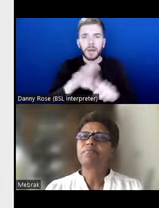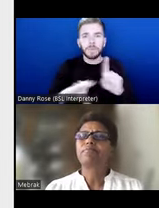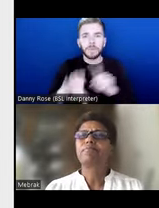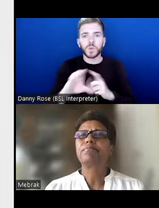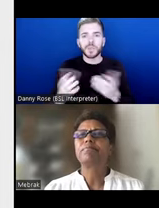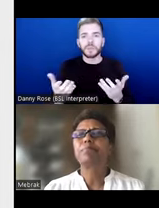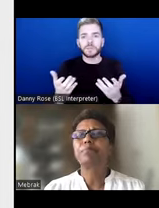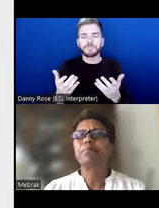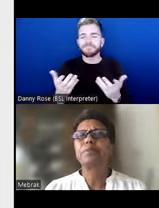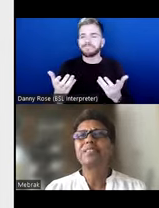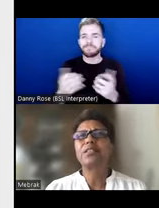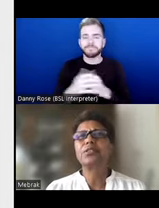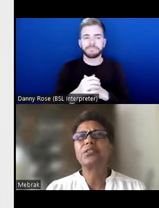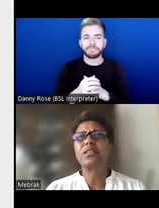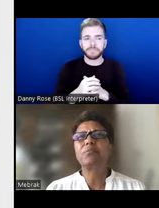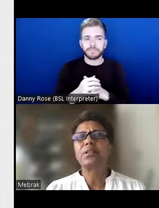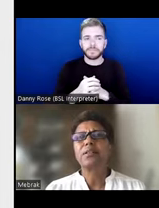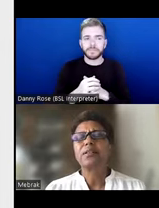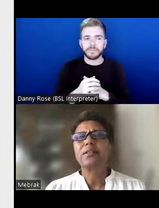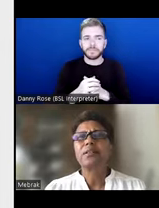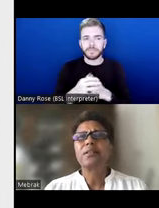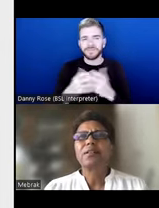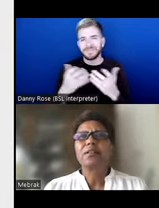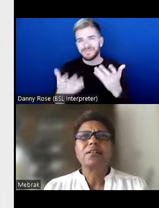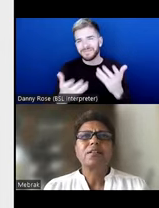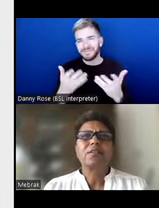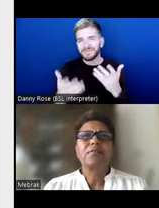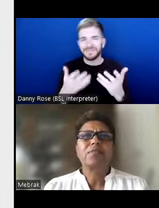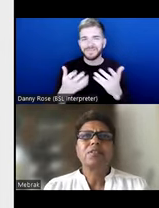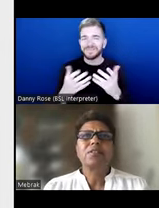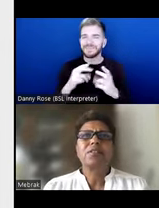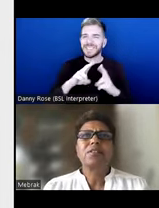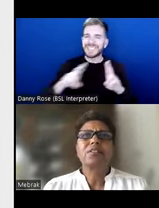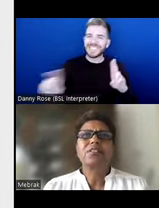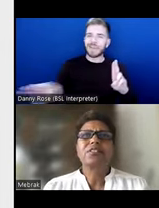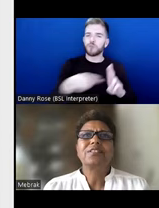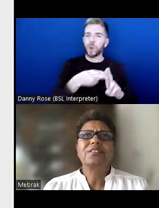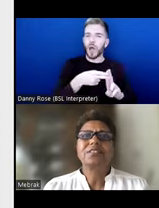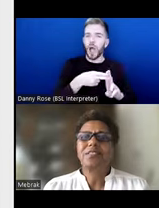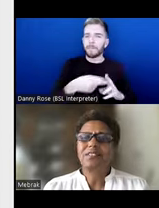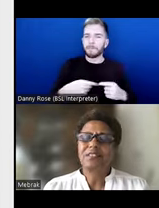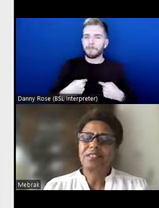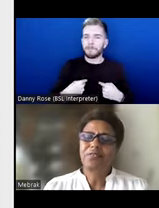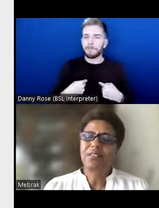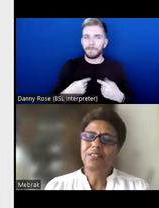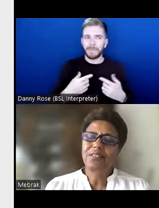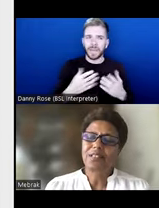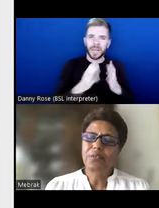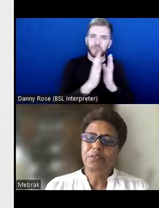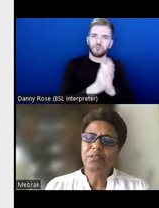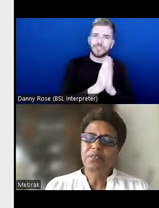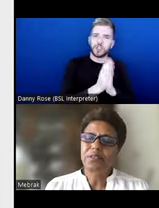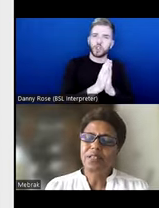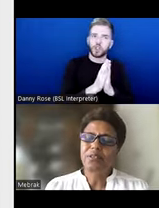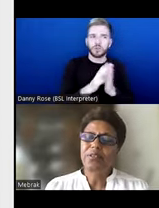stereotype thing that religion and culture, in fact, is